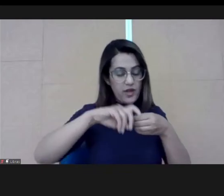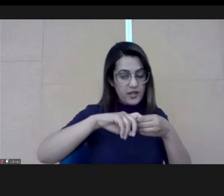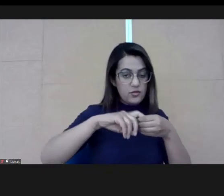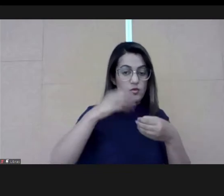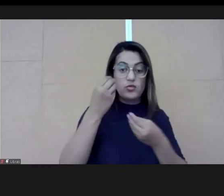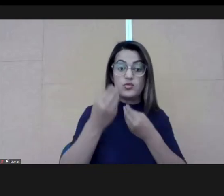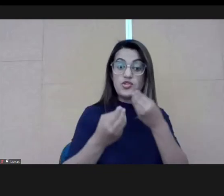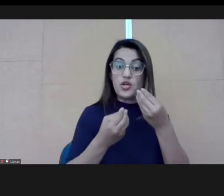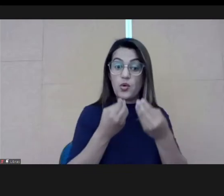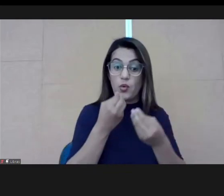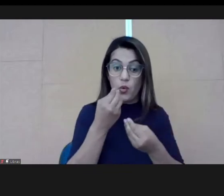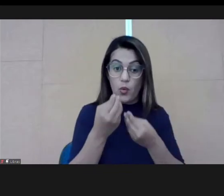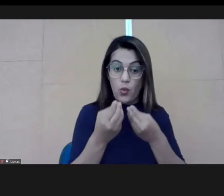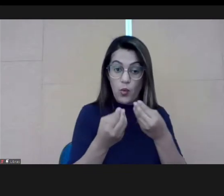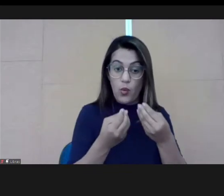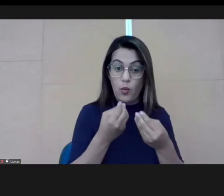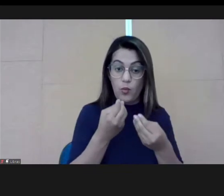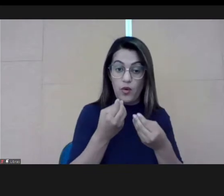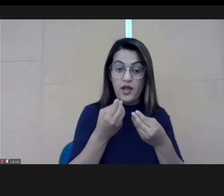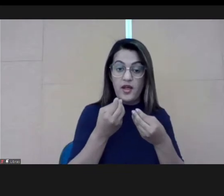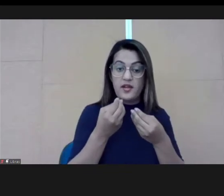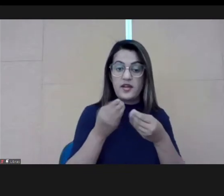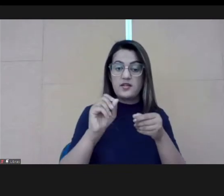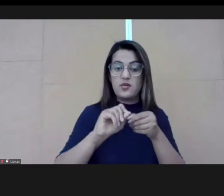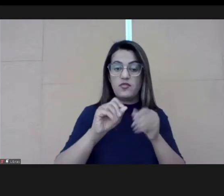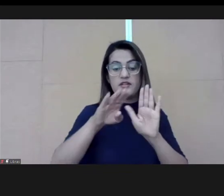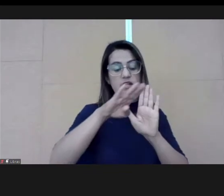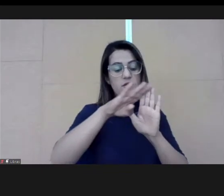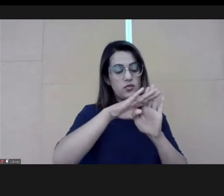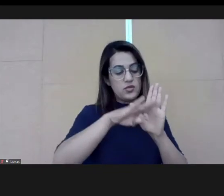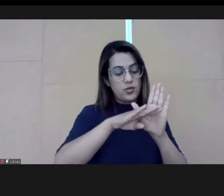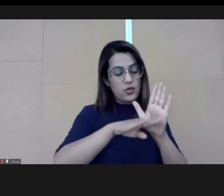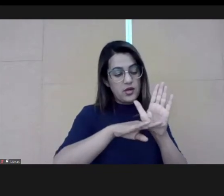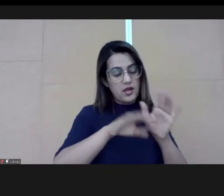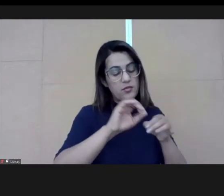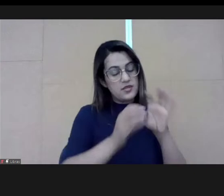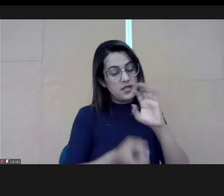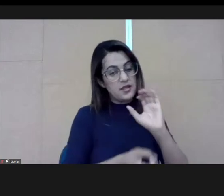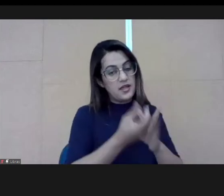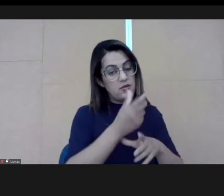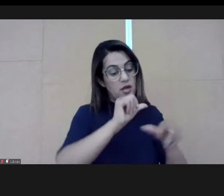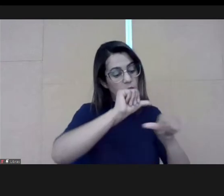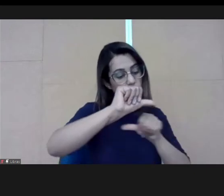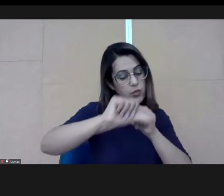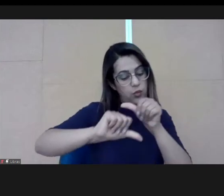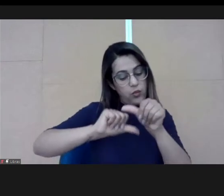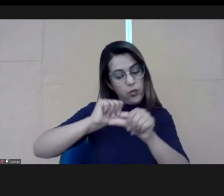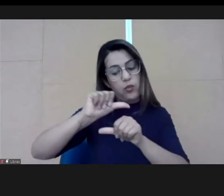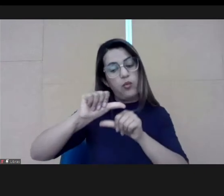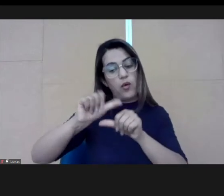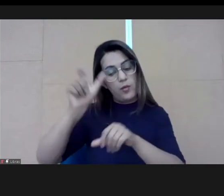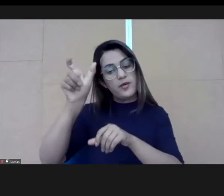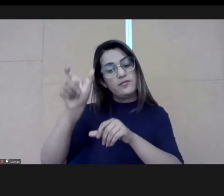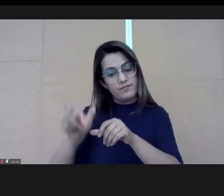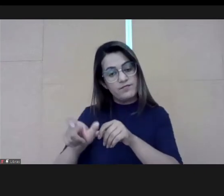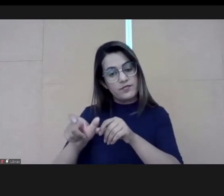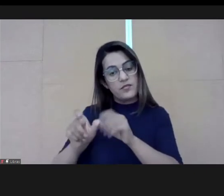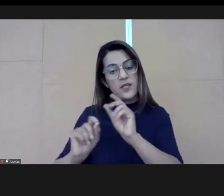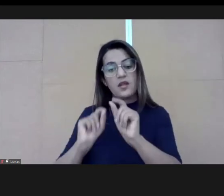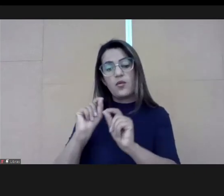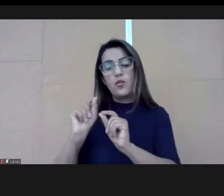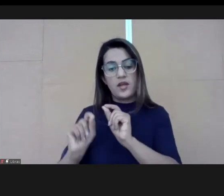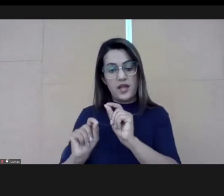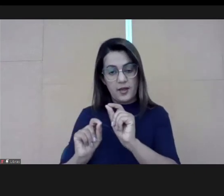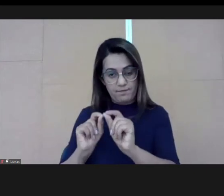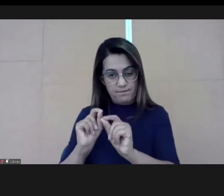feedback about the programs. They say this changes